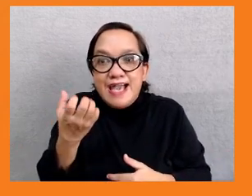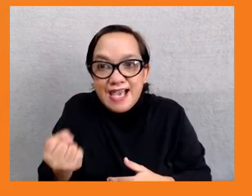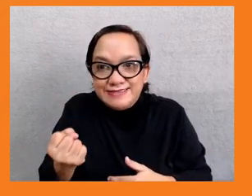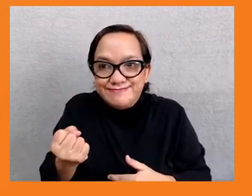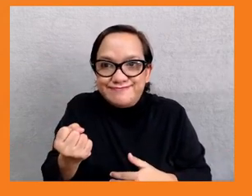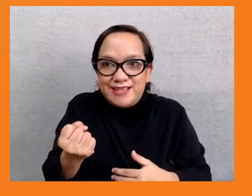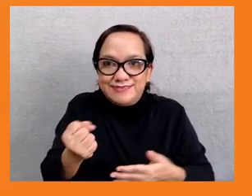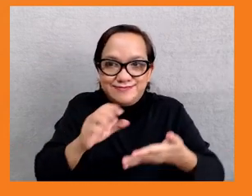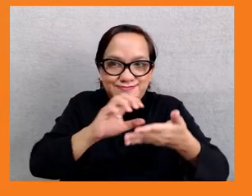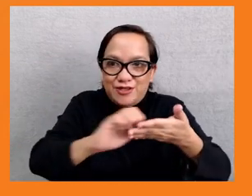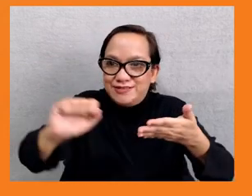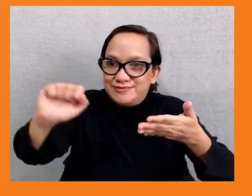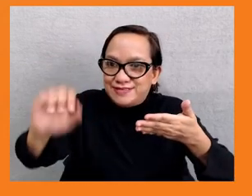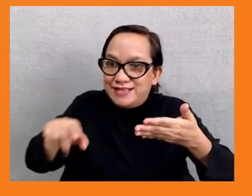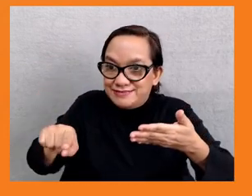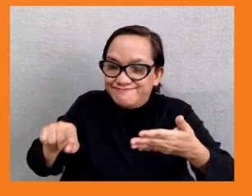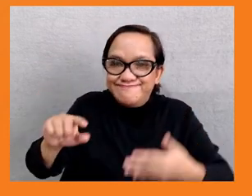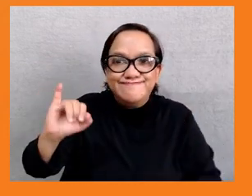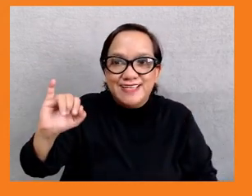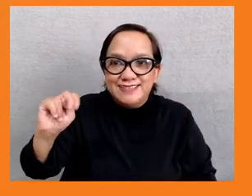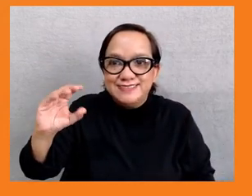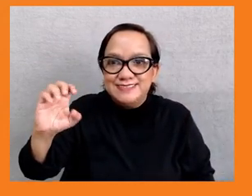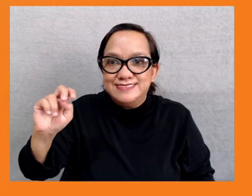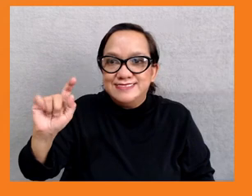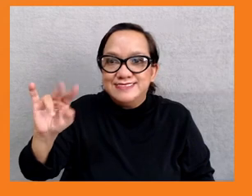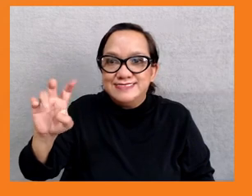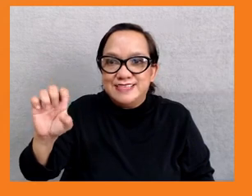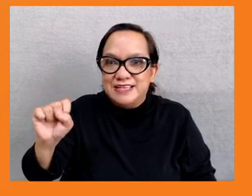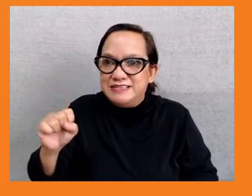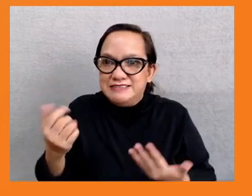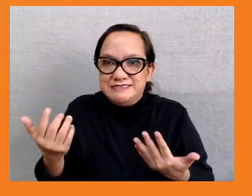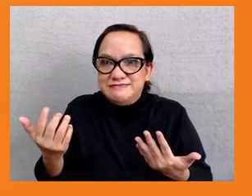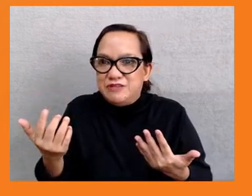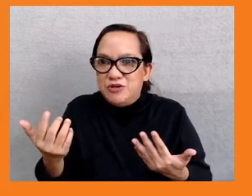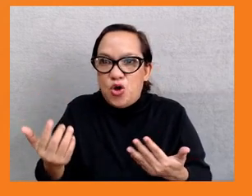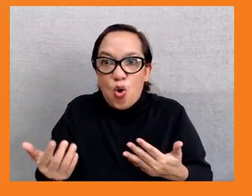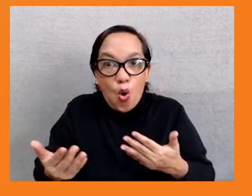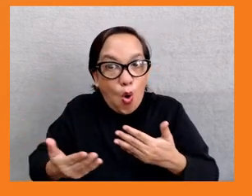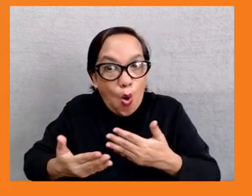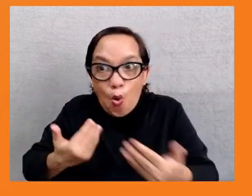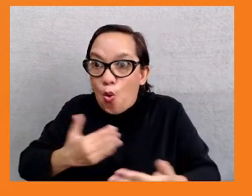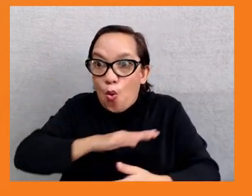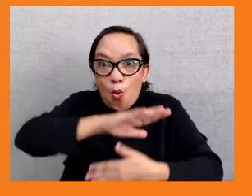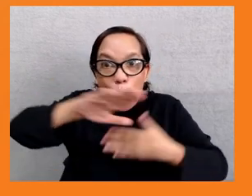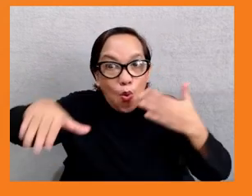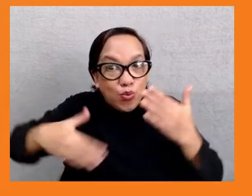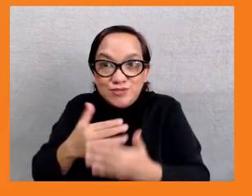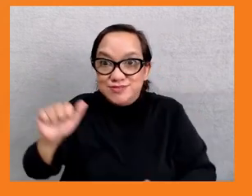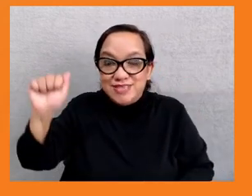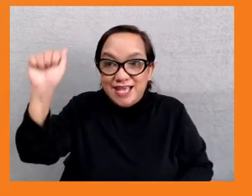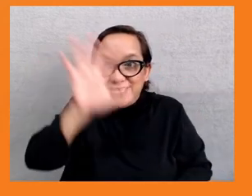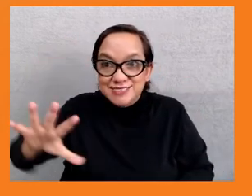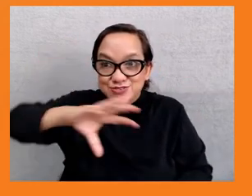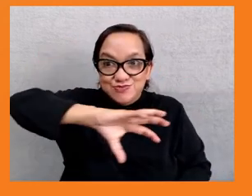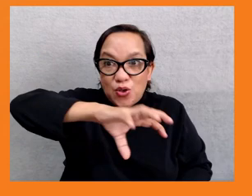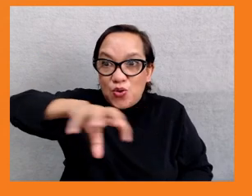50 percent, which almost every Asian country is way, way from having, particularly if one looks at effective